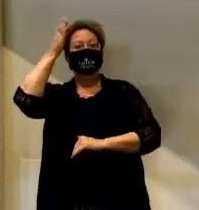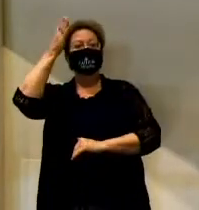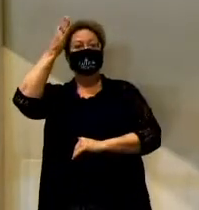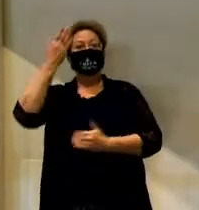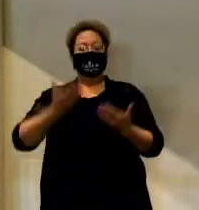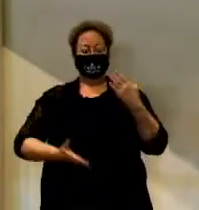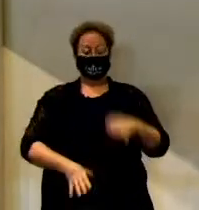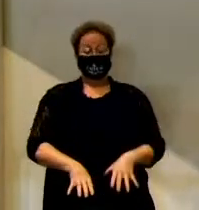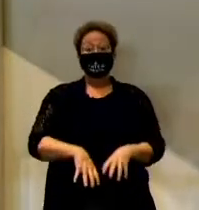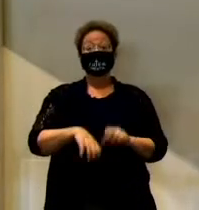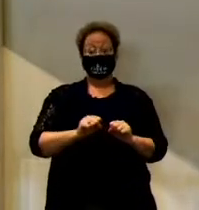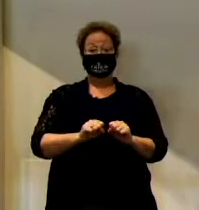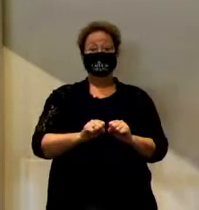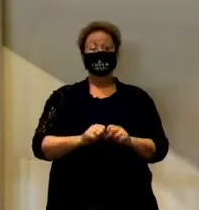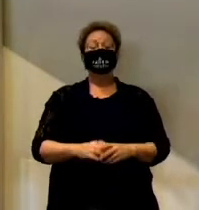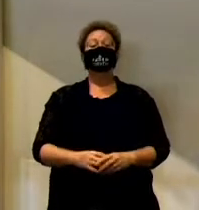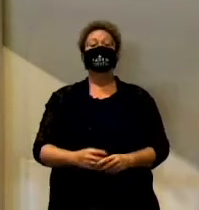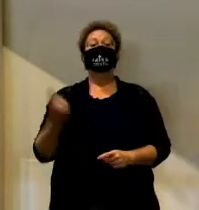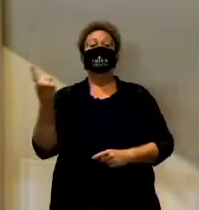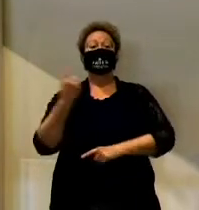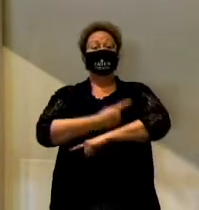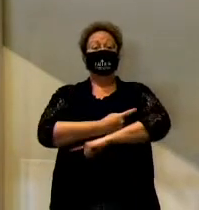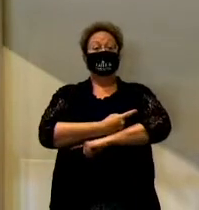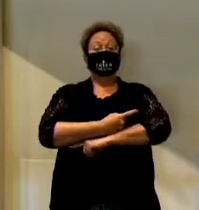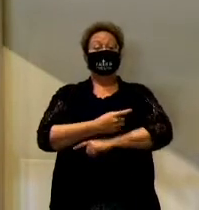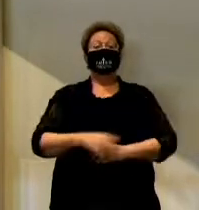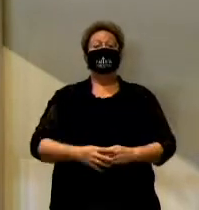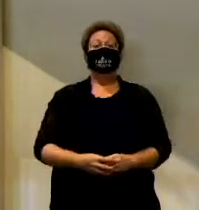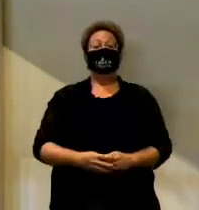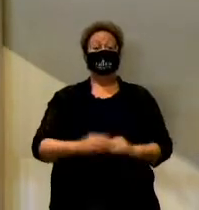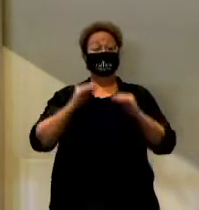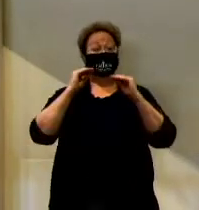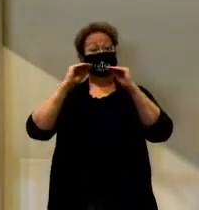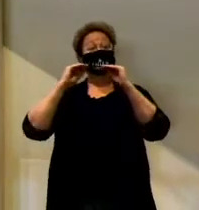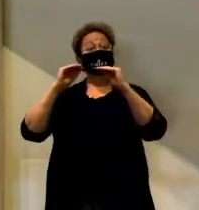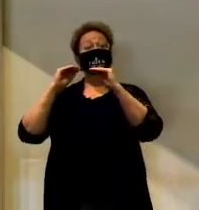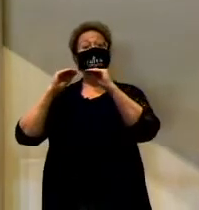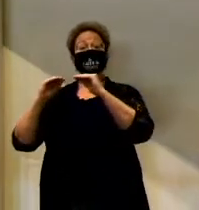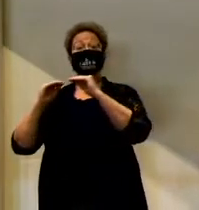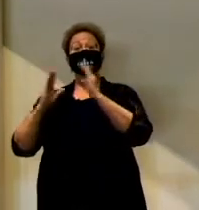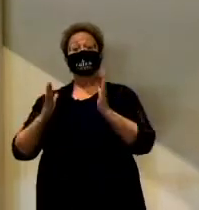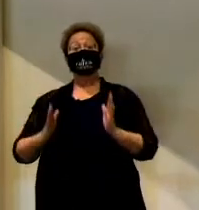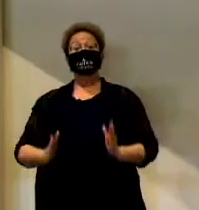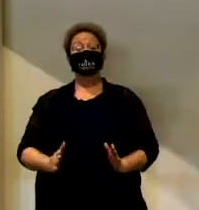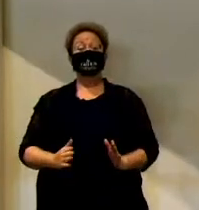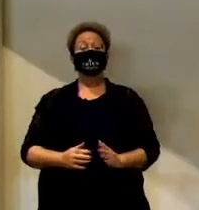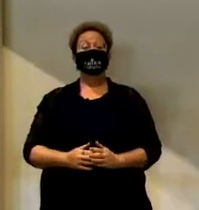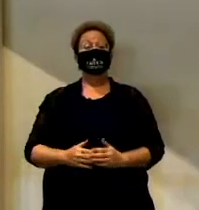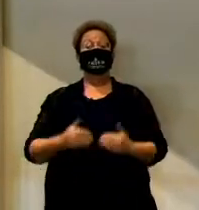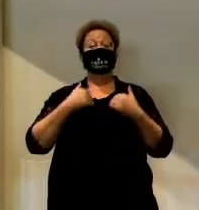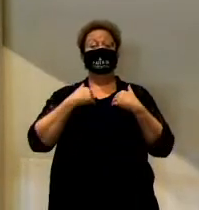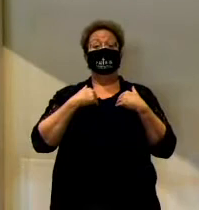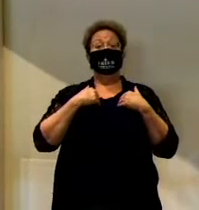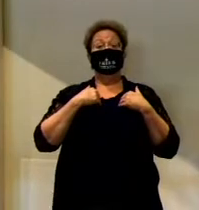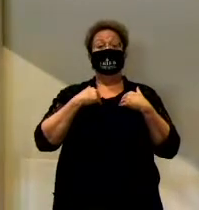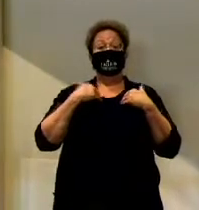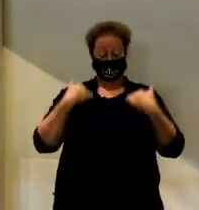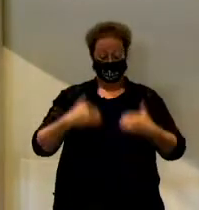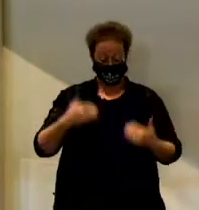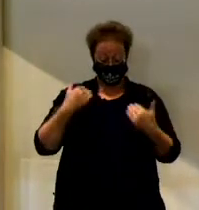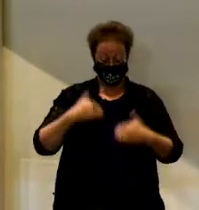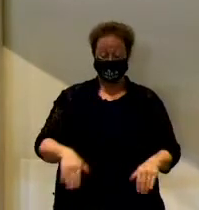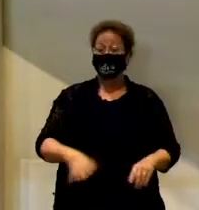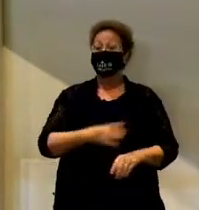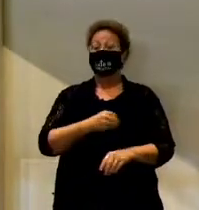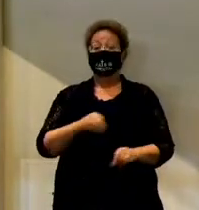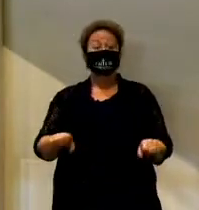be adopted. Well, one day, Sister Teresa, the teacher of the orphans, came home with some clothes that she gave to the orphans,